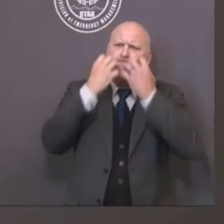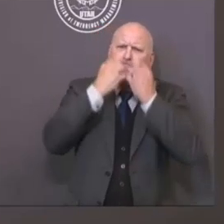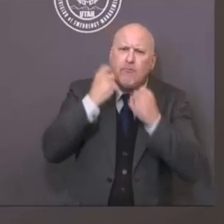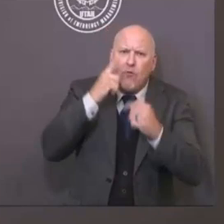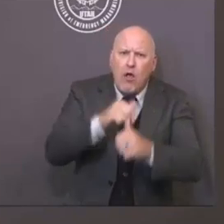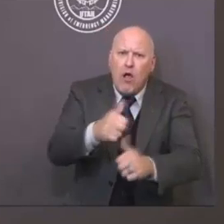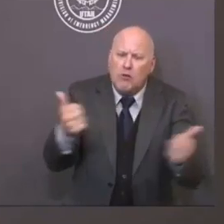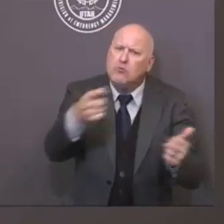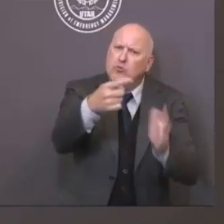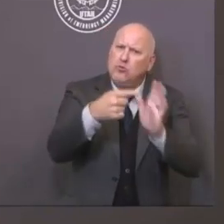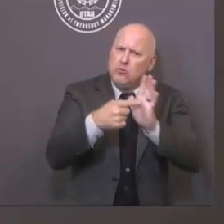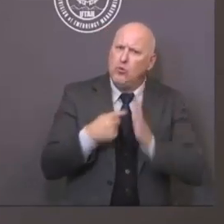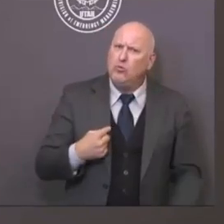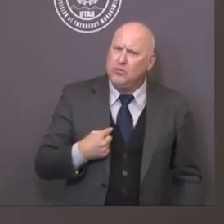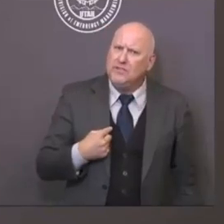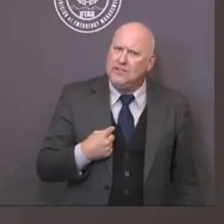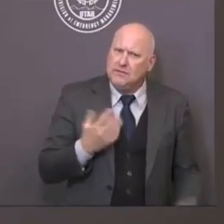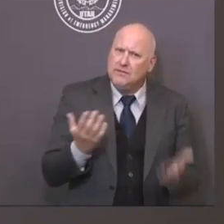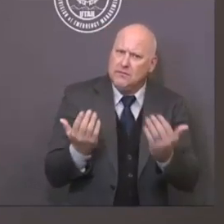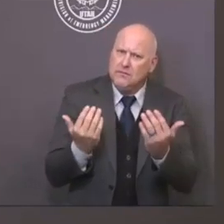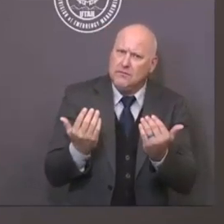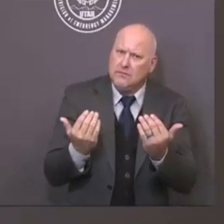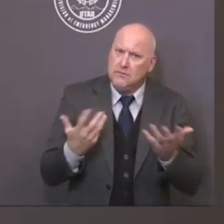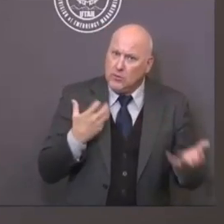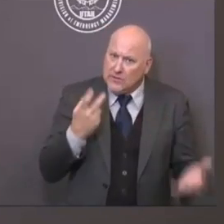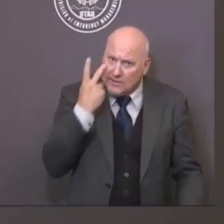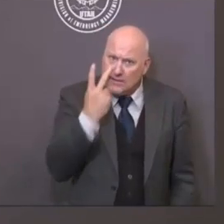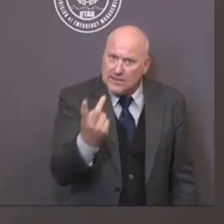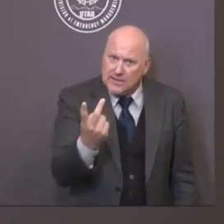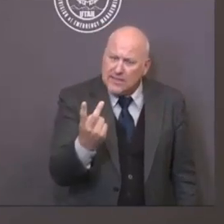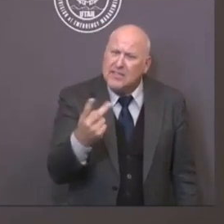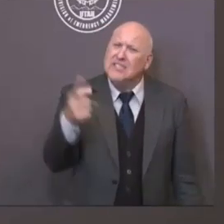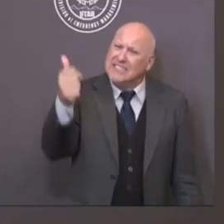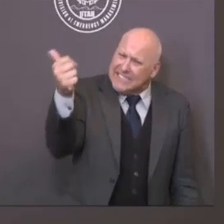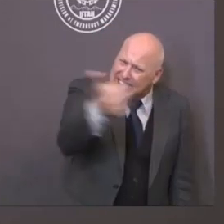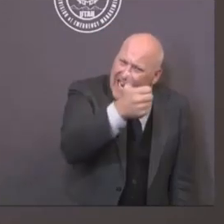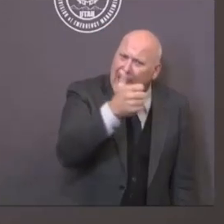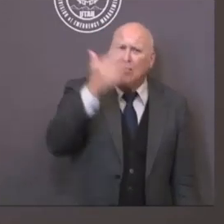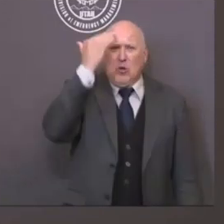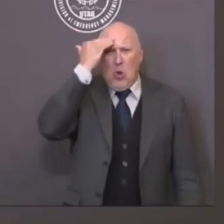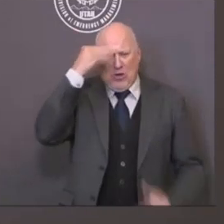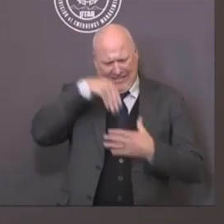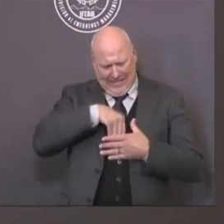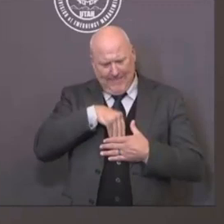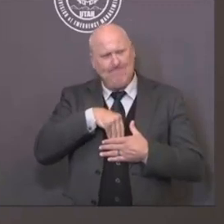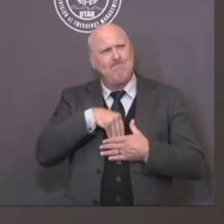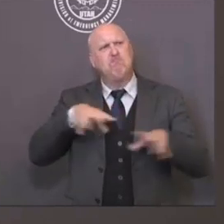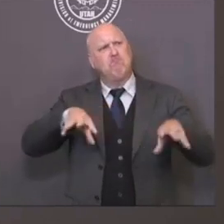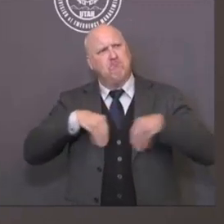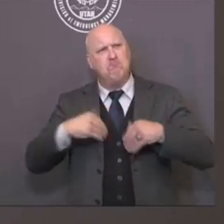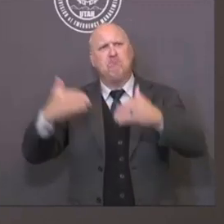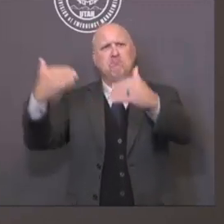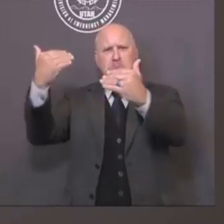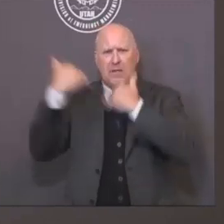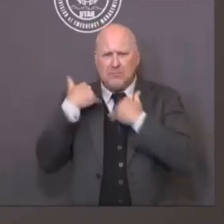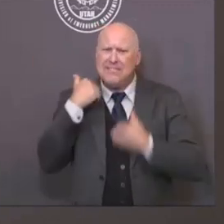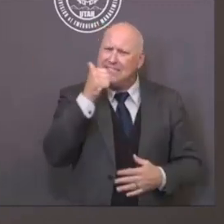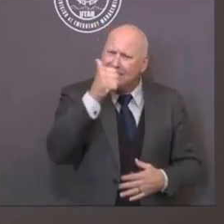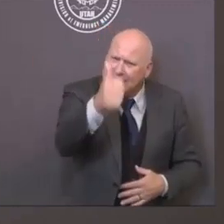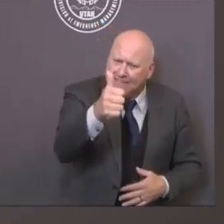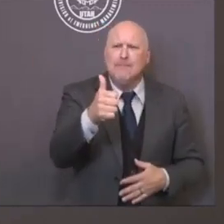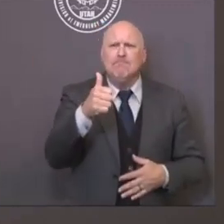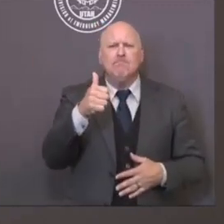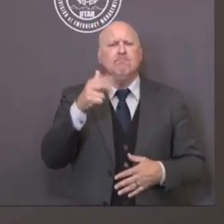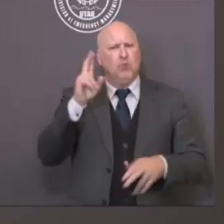good of the whole, we're going to comply voluntarily to wear face coverings. When we go out and